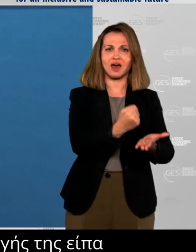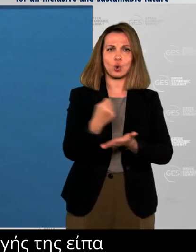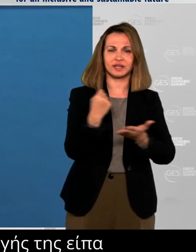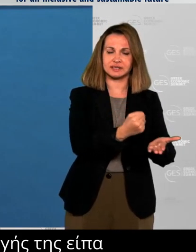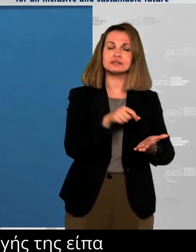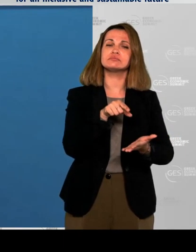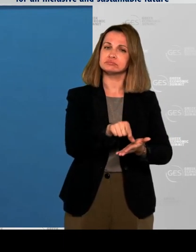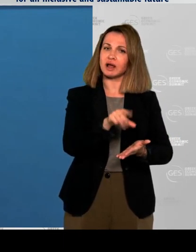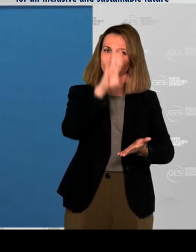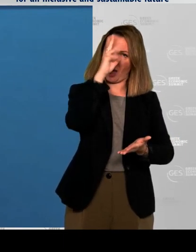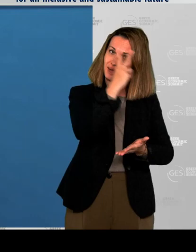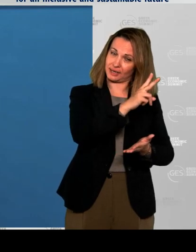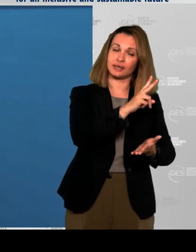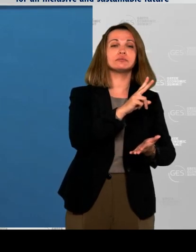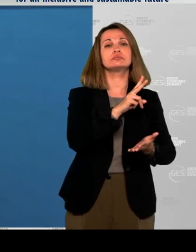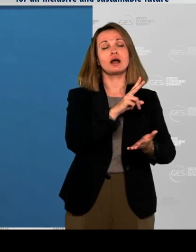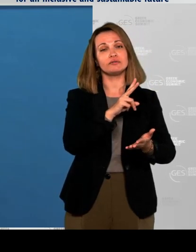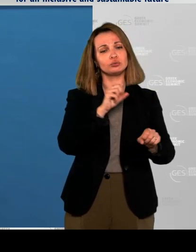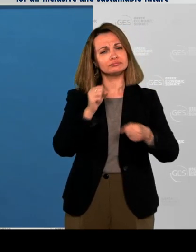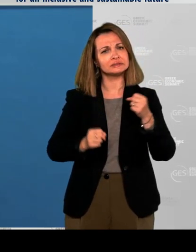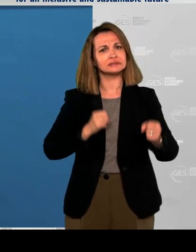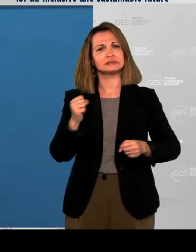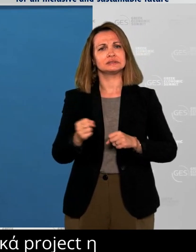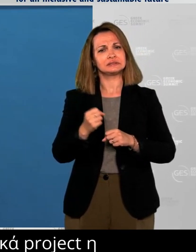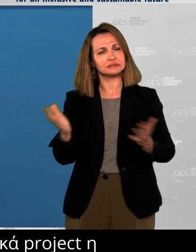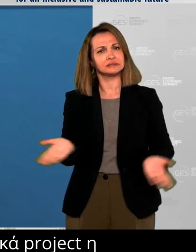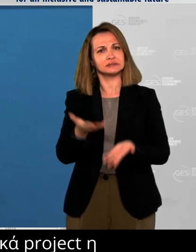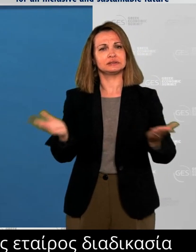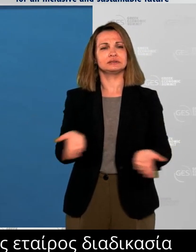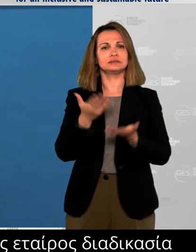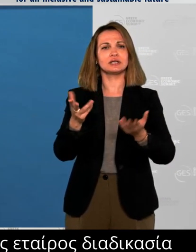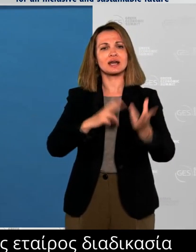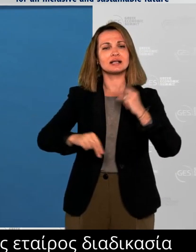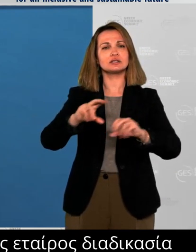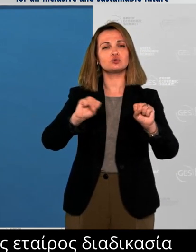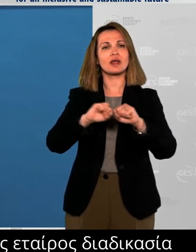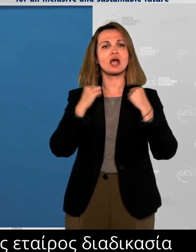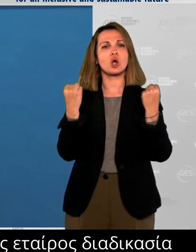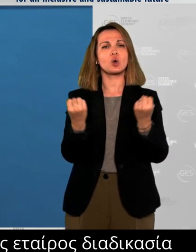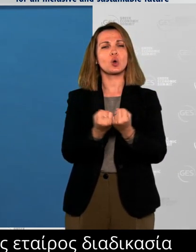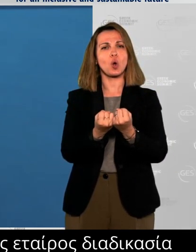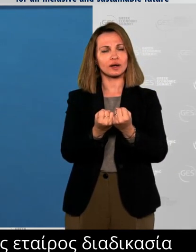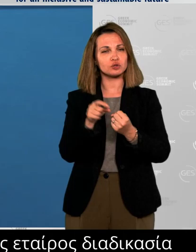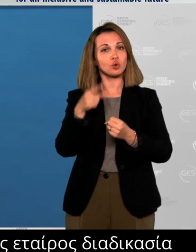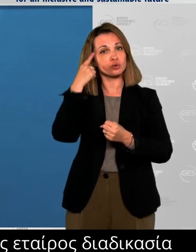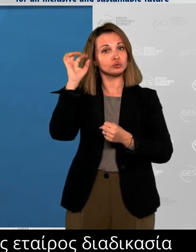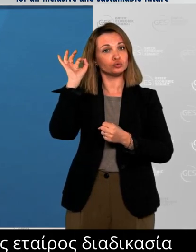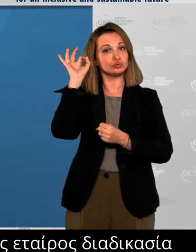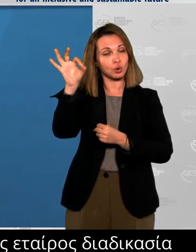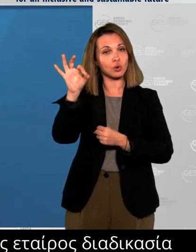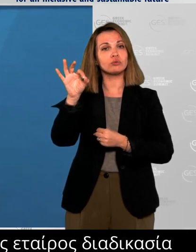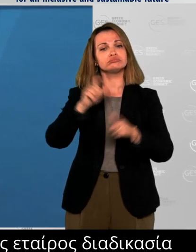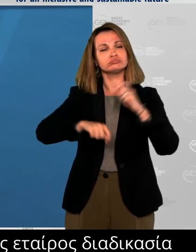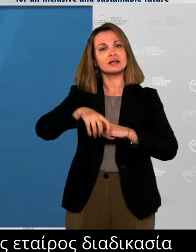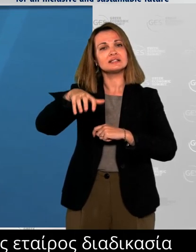discussions with American bidders on the ports of Alexandropoli and Kavala. The United States also